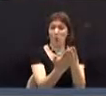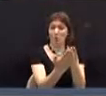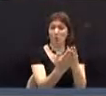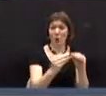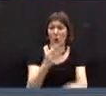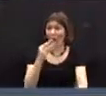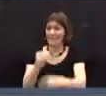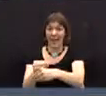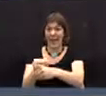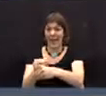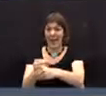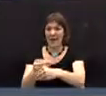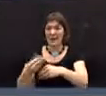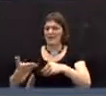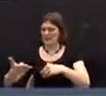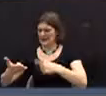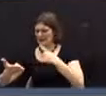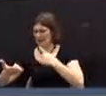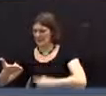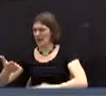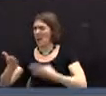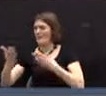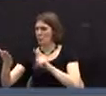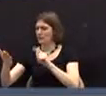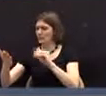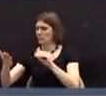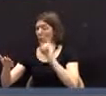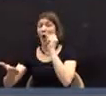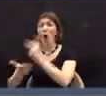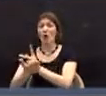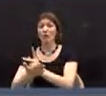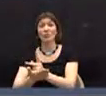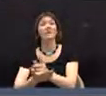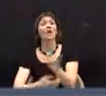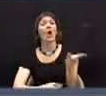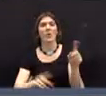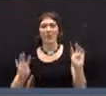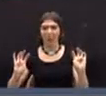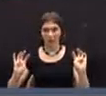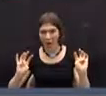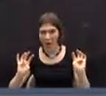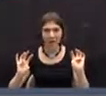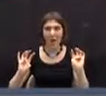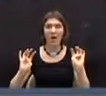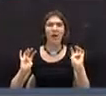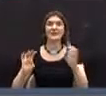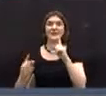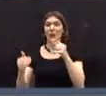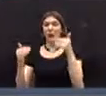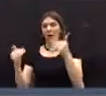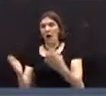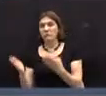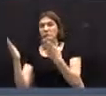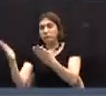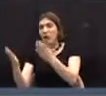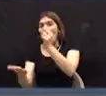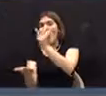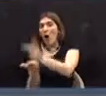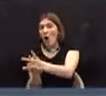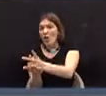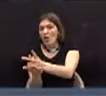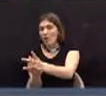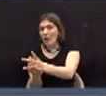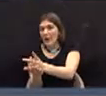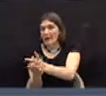Well, he says, motion to move to authorize the, he says, move to authorize the select board